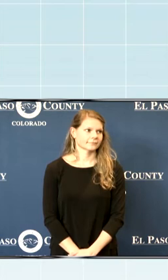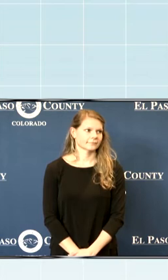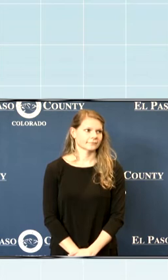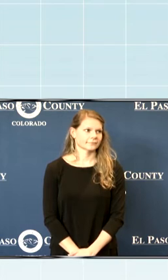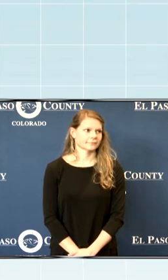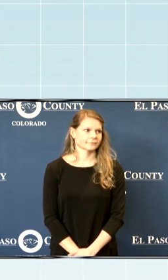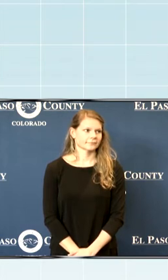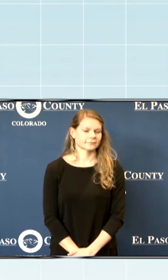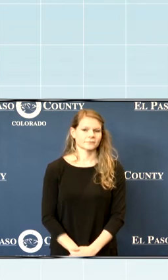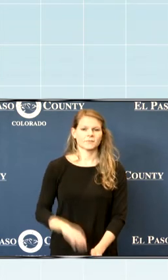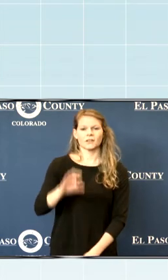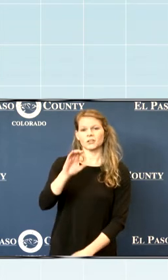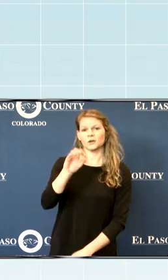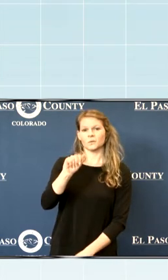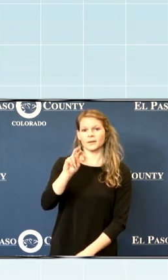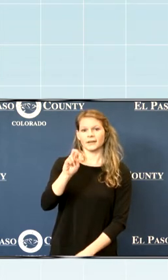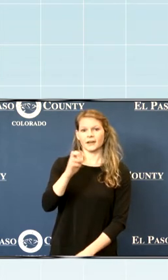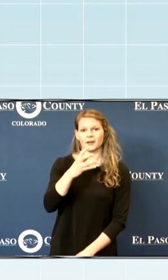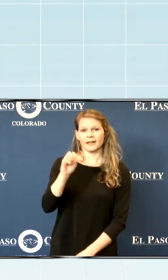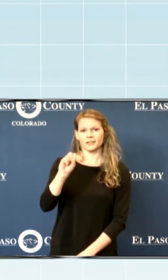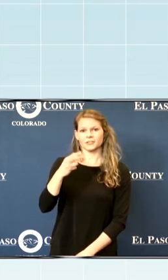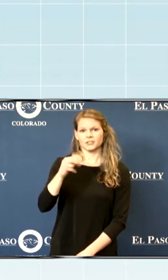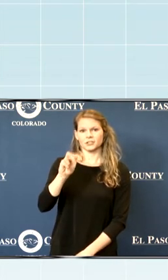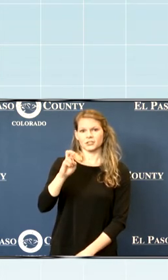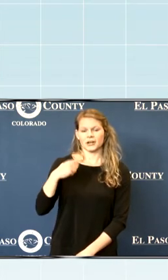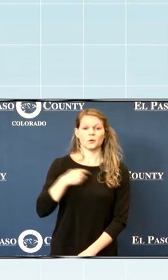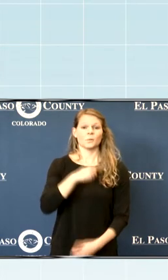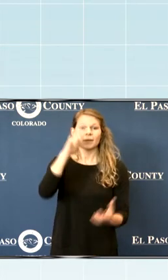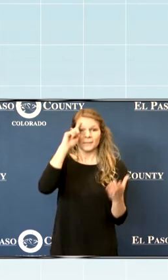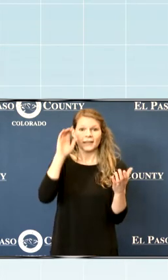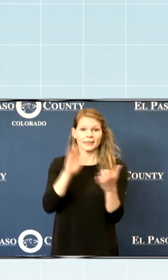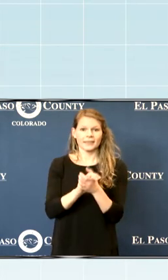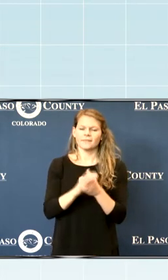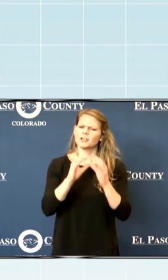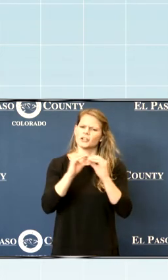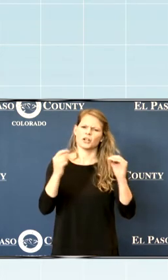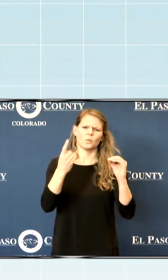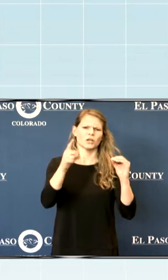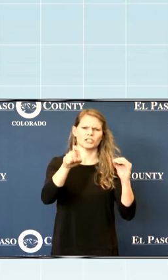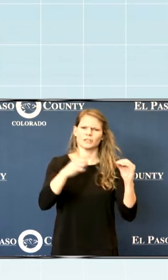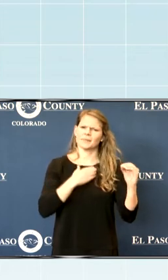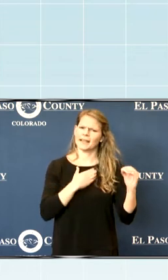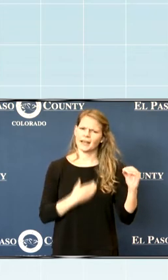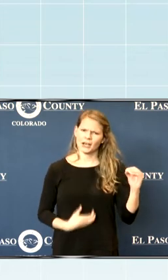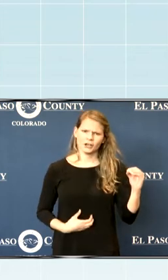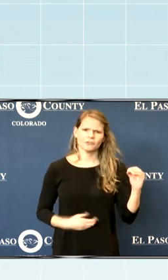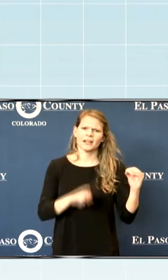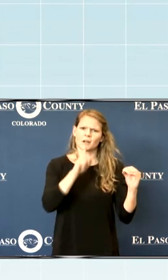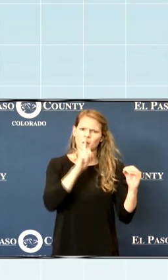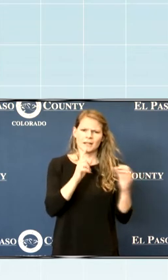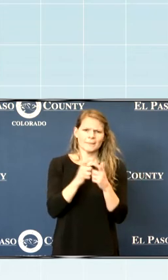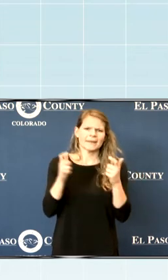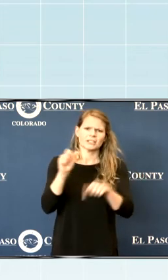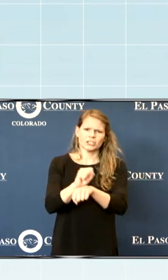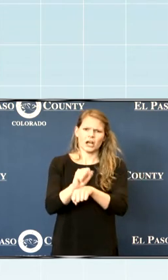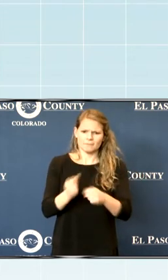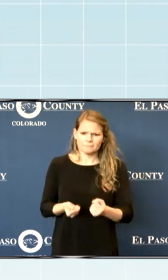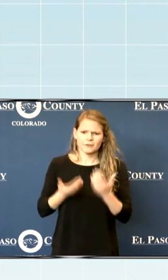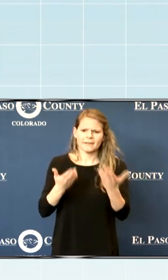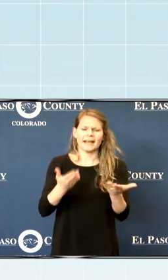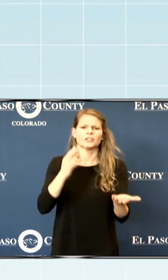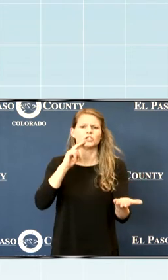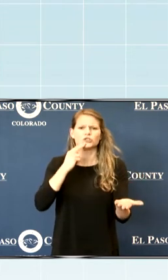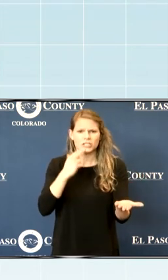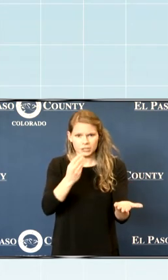At Care and Share Food Bank, we believe that no one should go hungry. It's a big job to provide nutritious